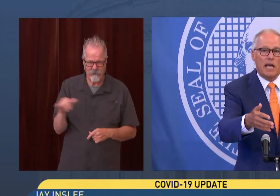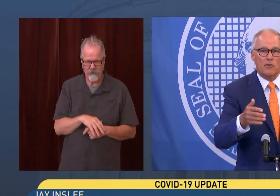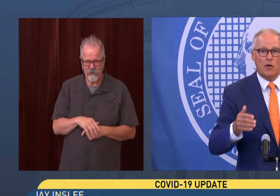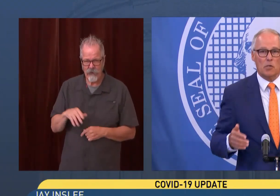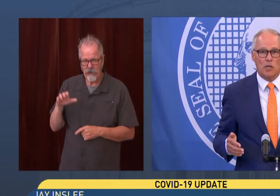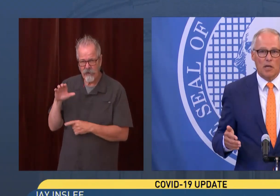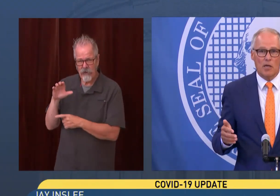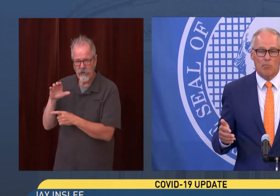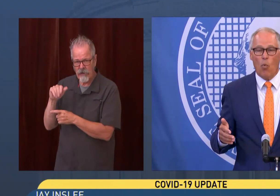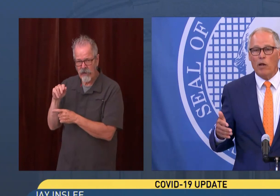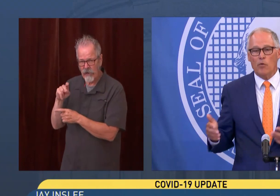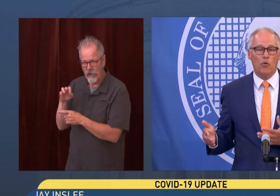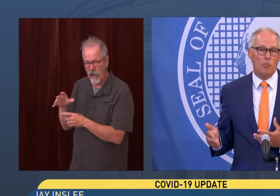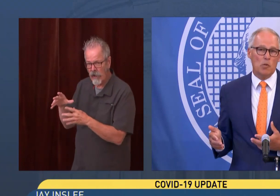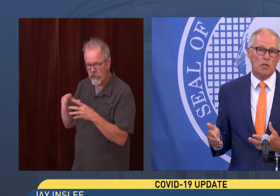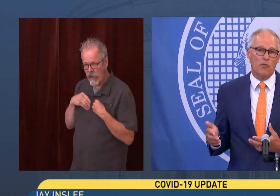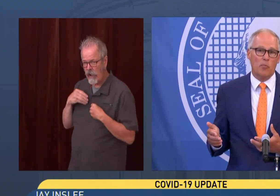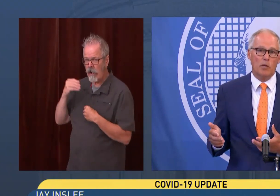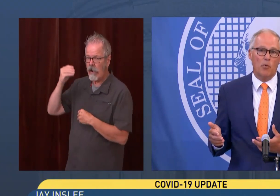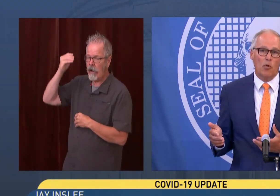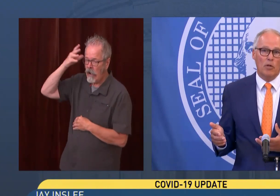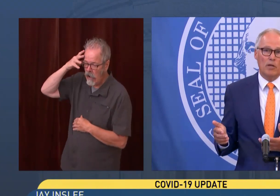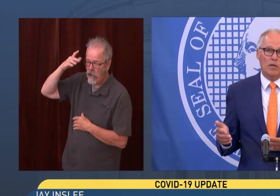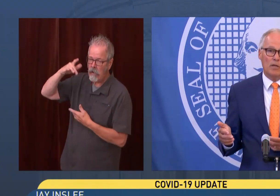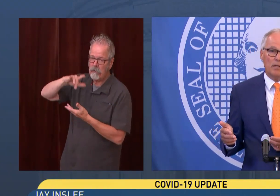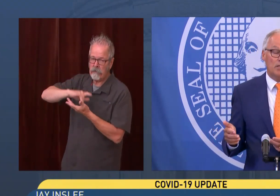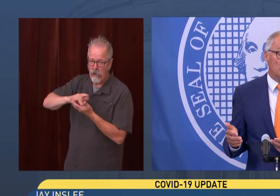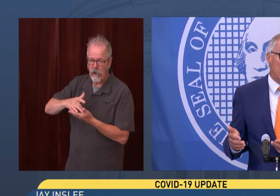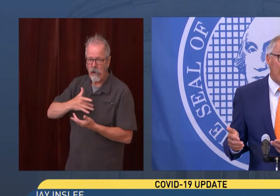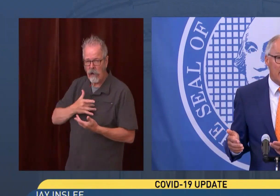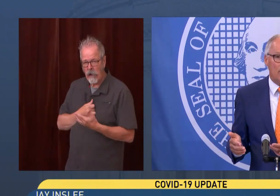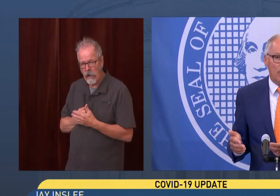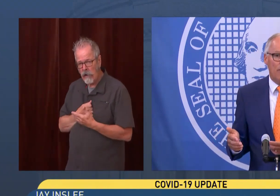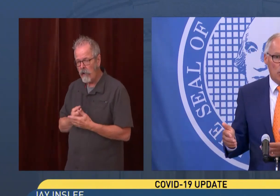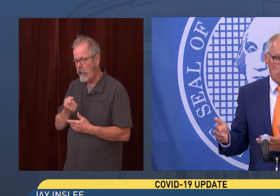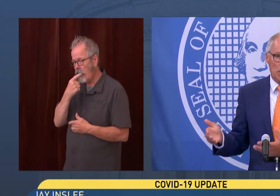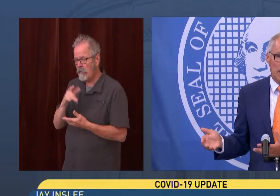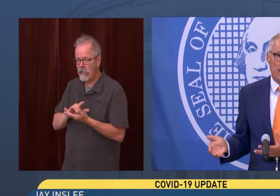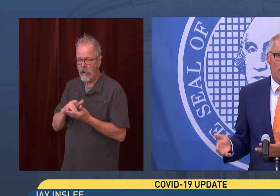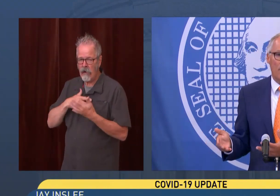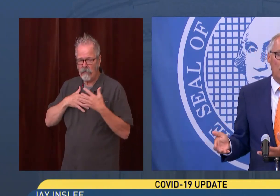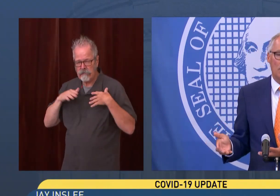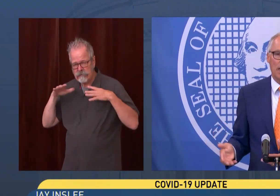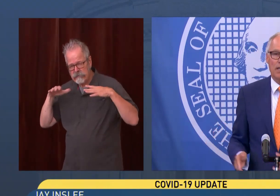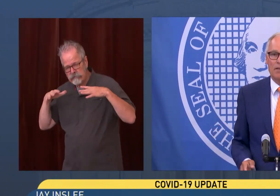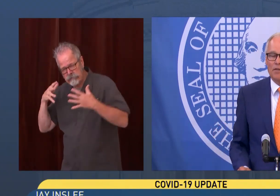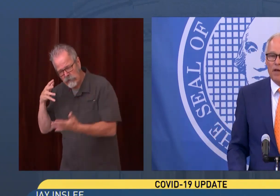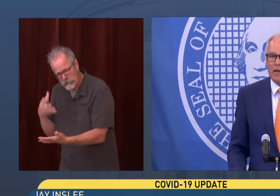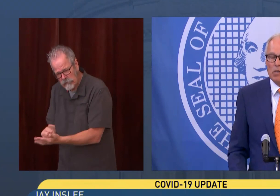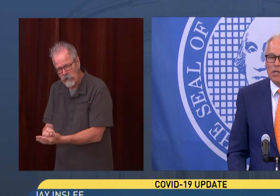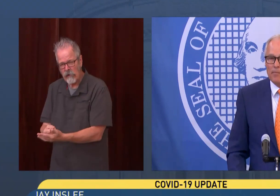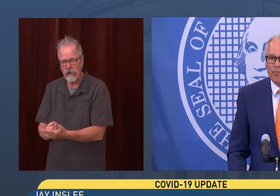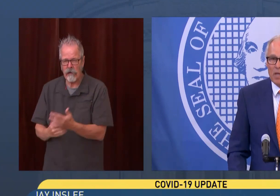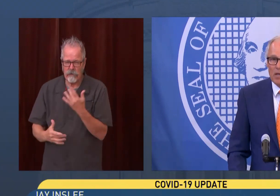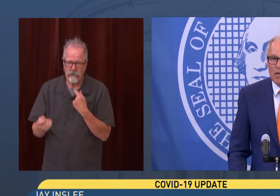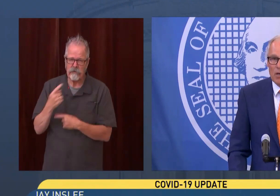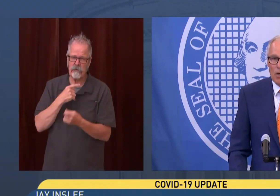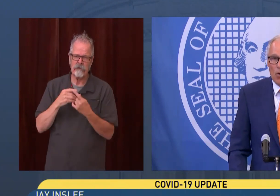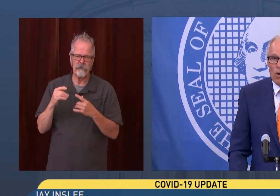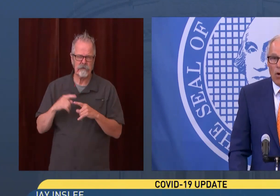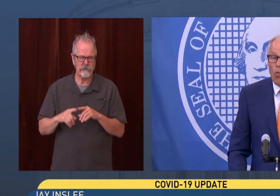and the heart attack drugs? But why do 30% of our people to date refuse to get or fail to get this vaccine?